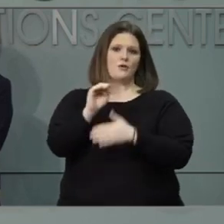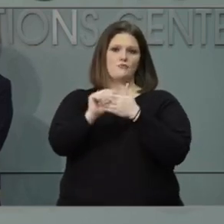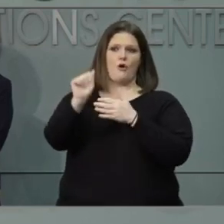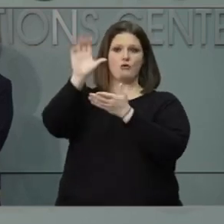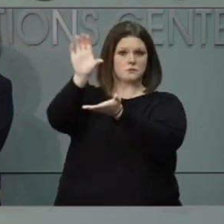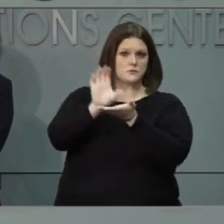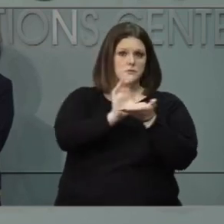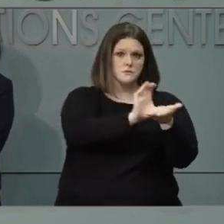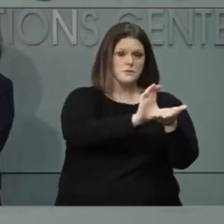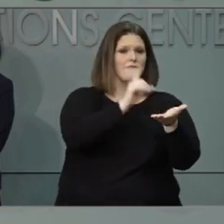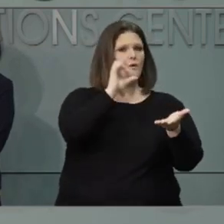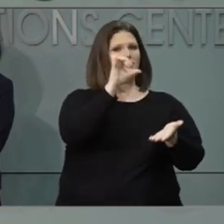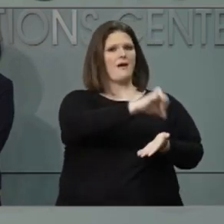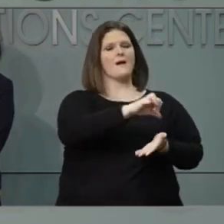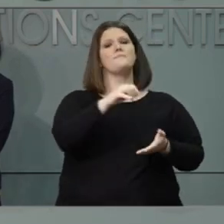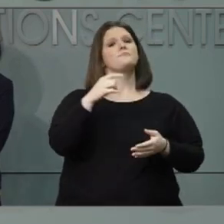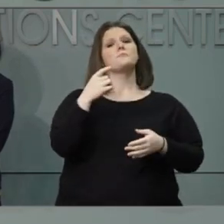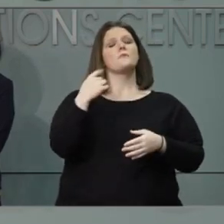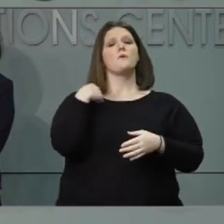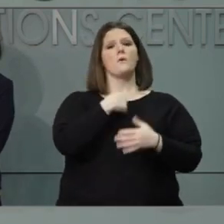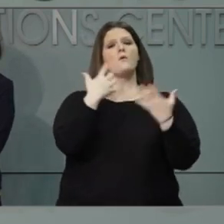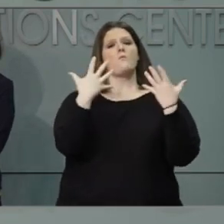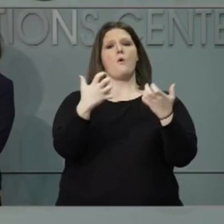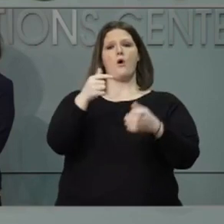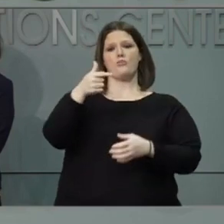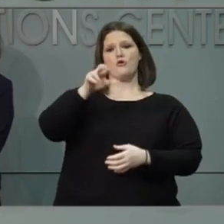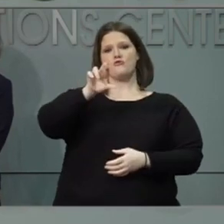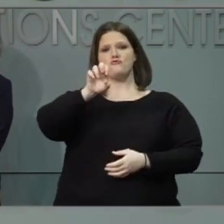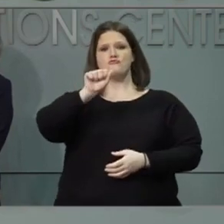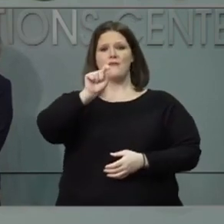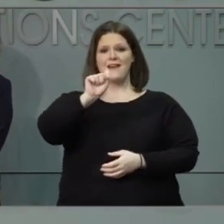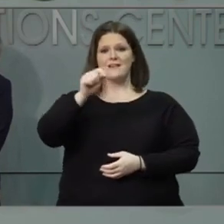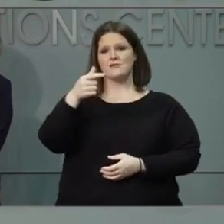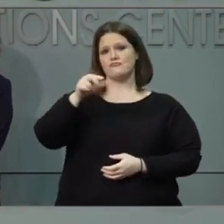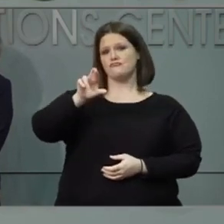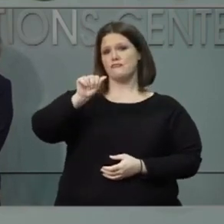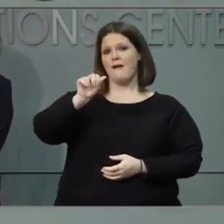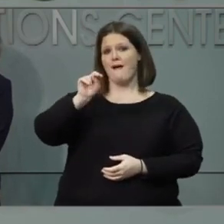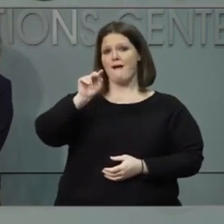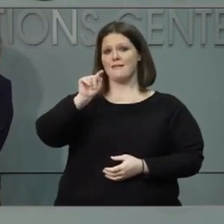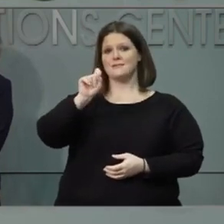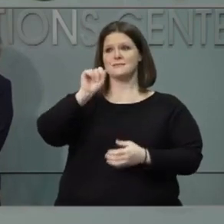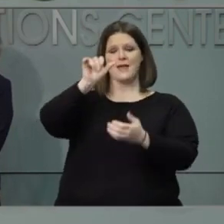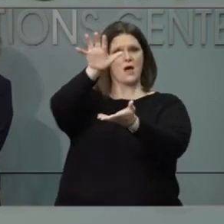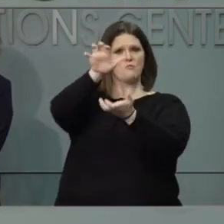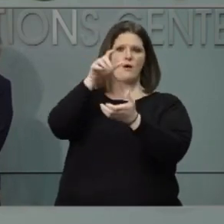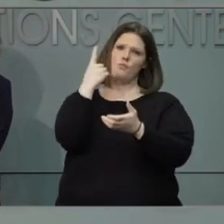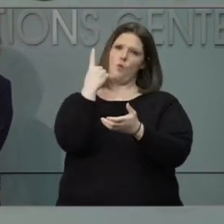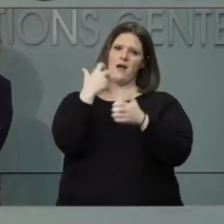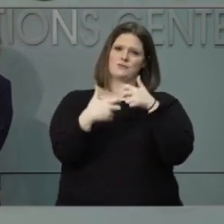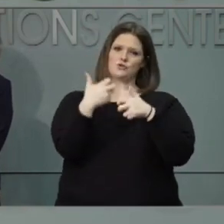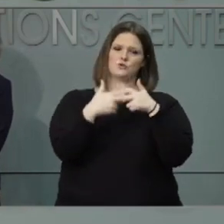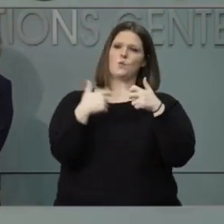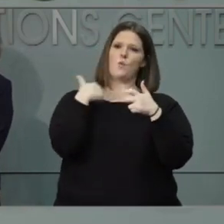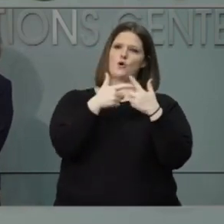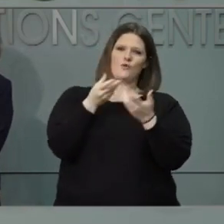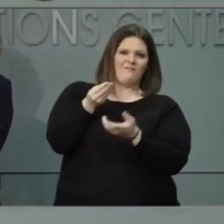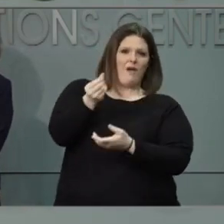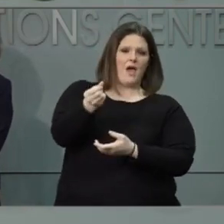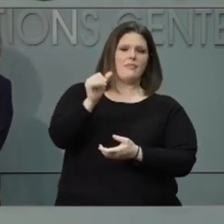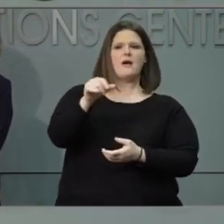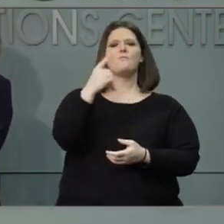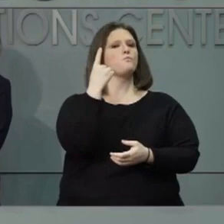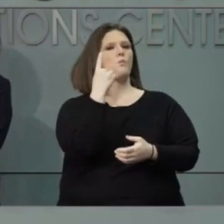grants, and we very much want to fund the great grants program, and I've been pushing for that. One of the problems with the